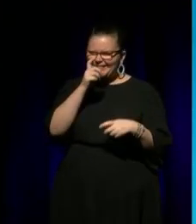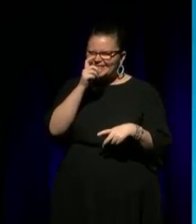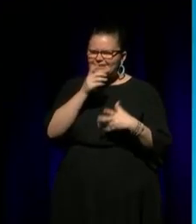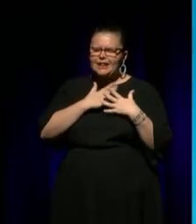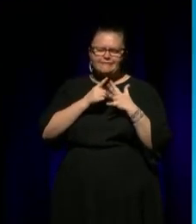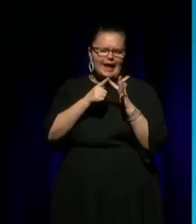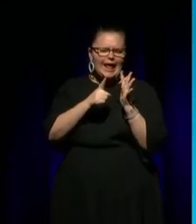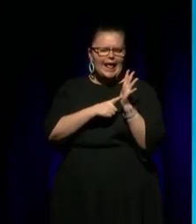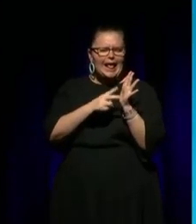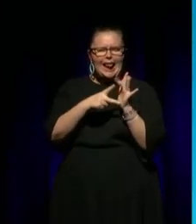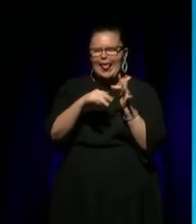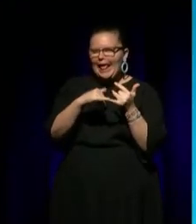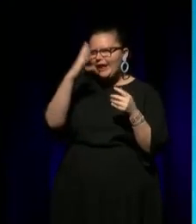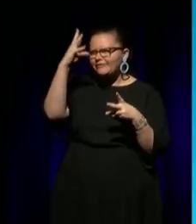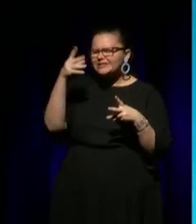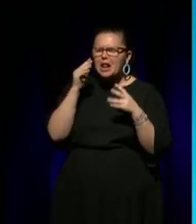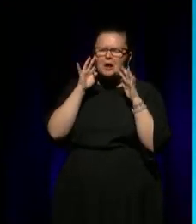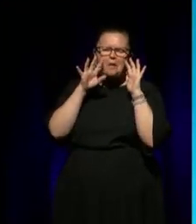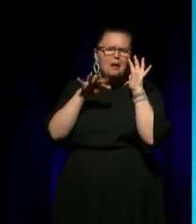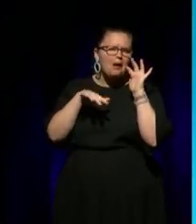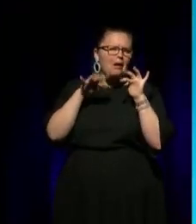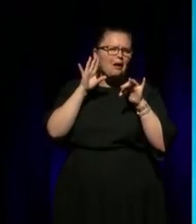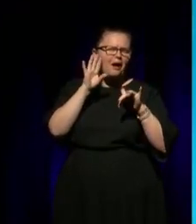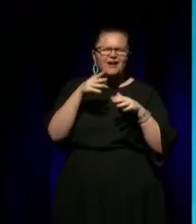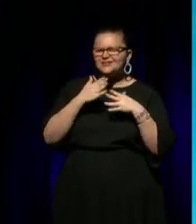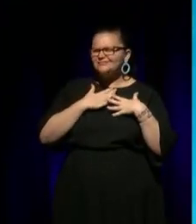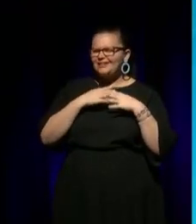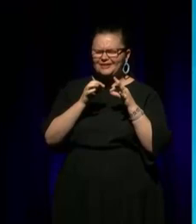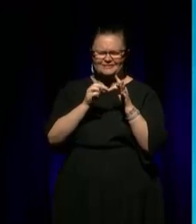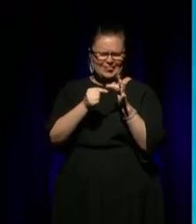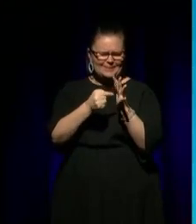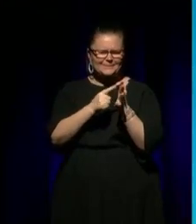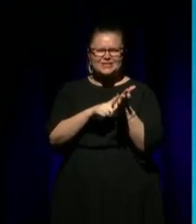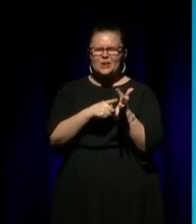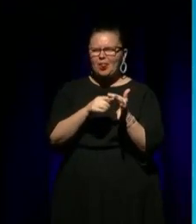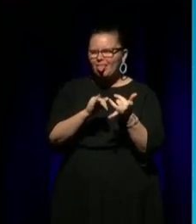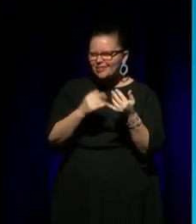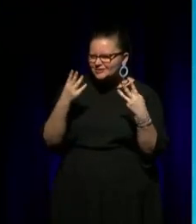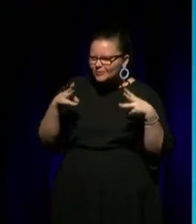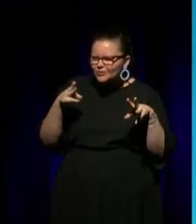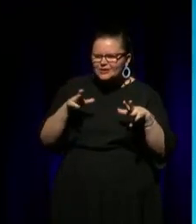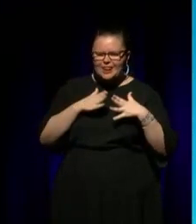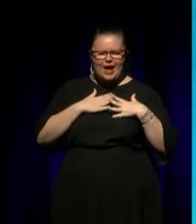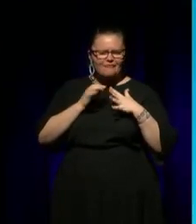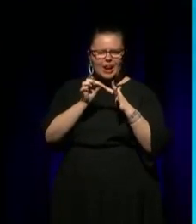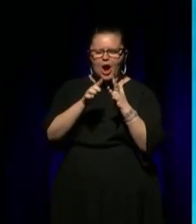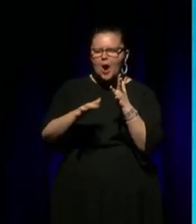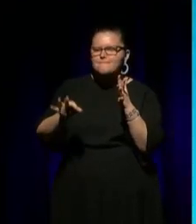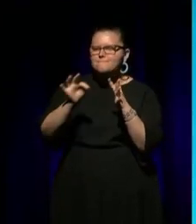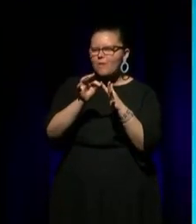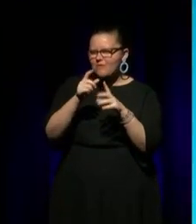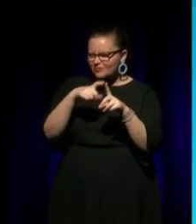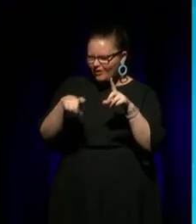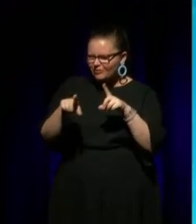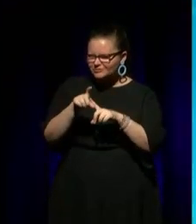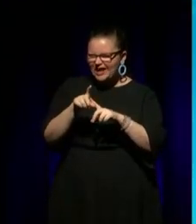he died and, you know, the Beatles and... We were popular culture. It was all in the house and I suppose that was my first taste